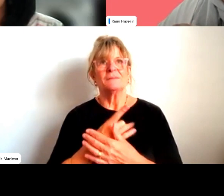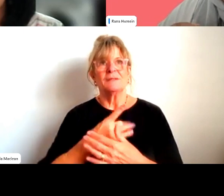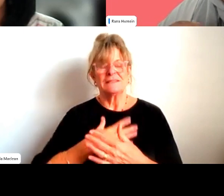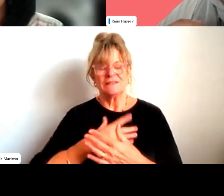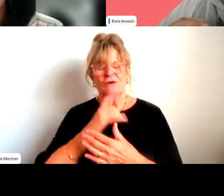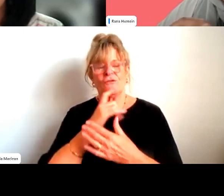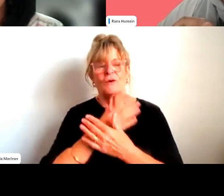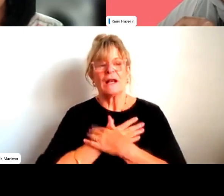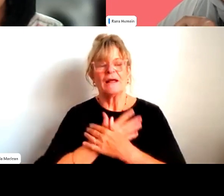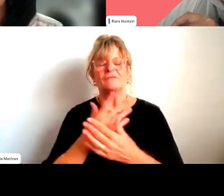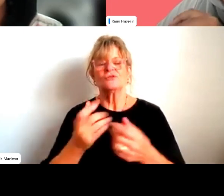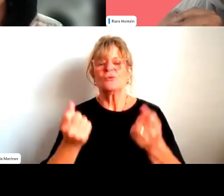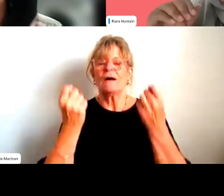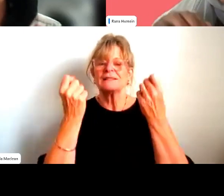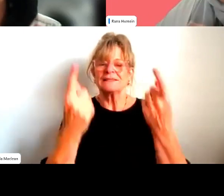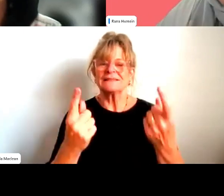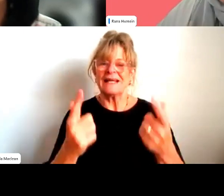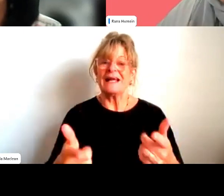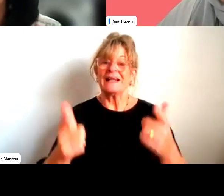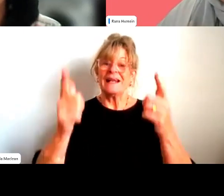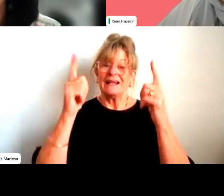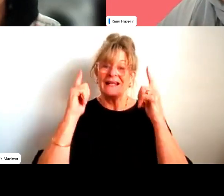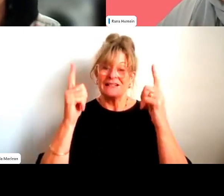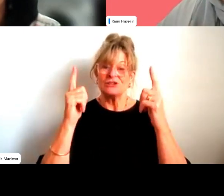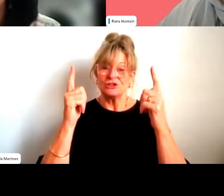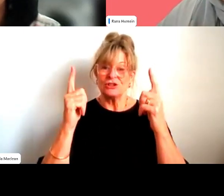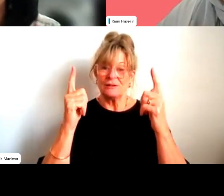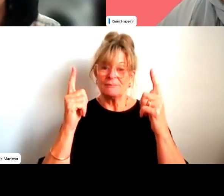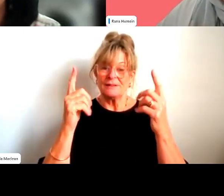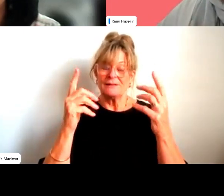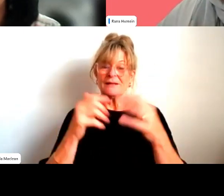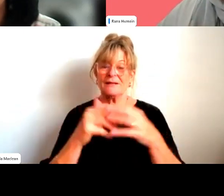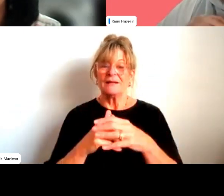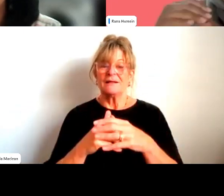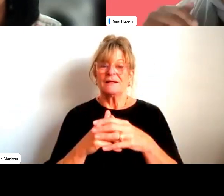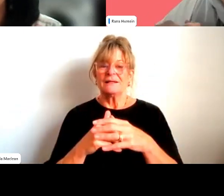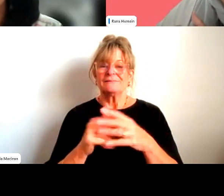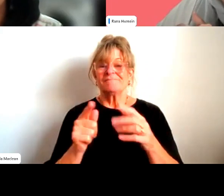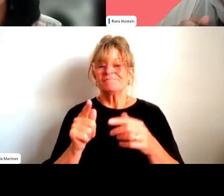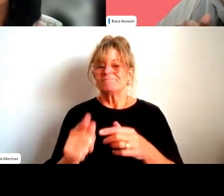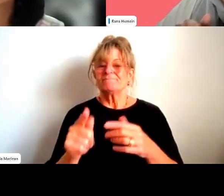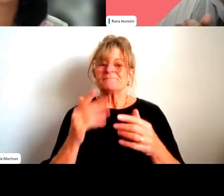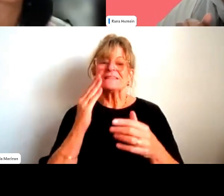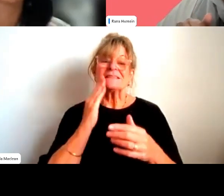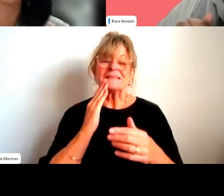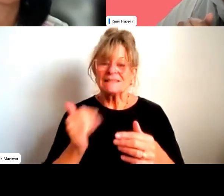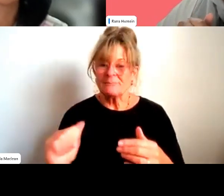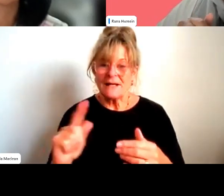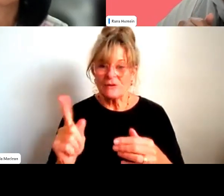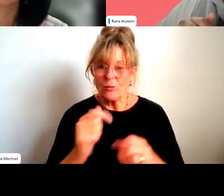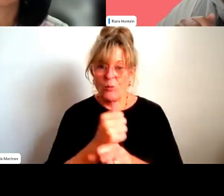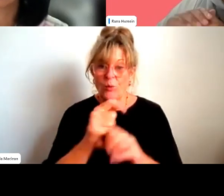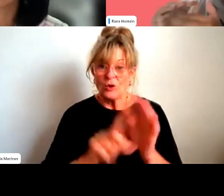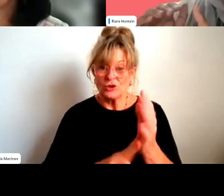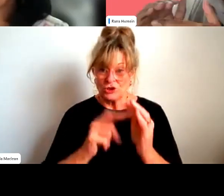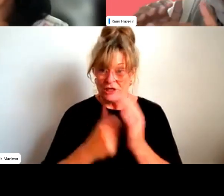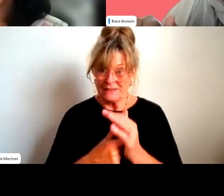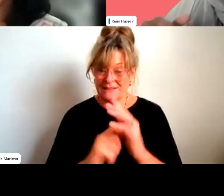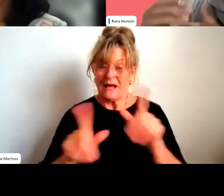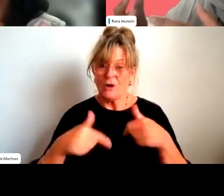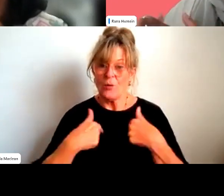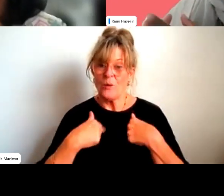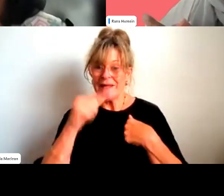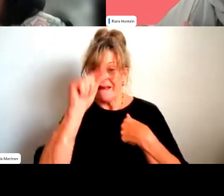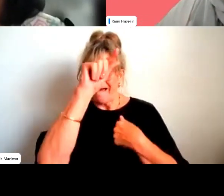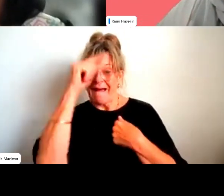in a more kind of holistic way in that, regardless of gender, um, that we aim for